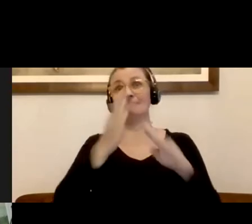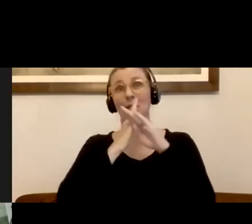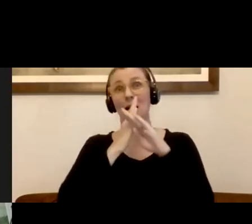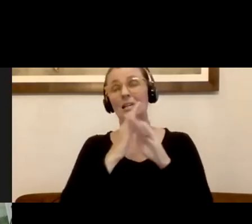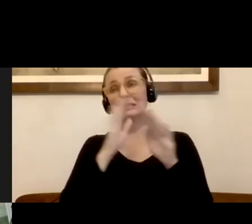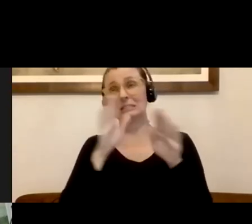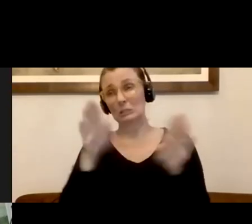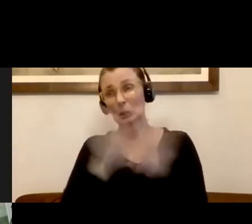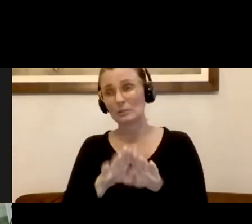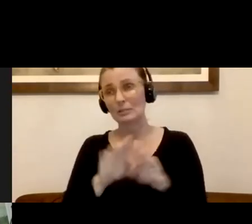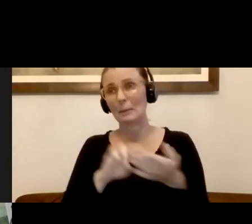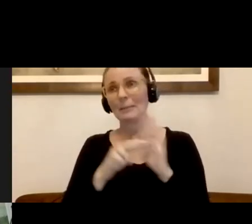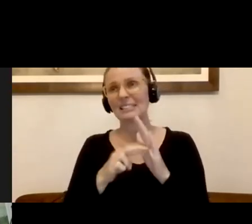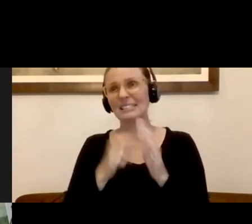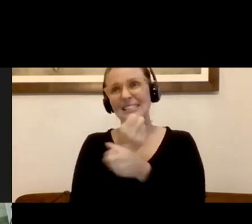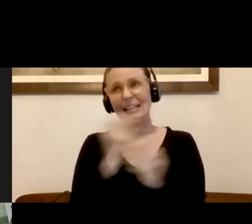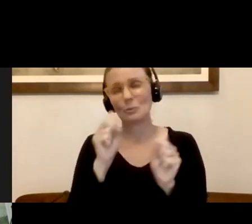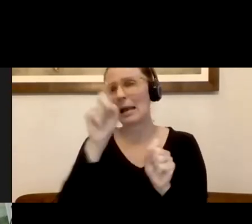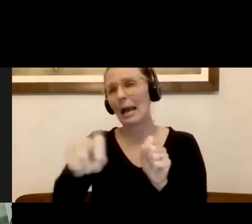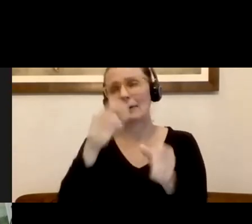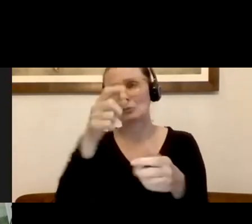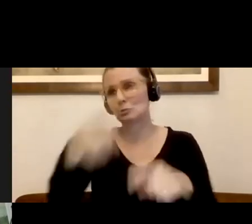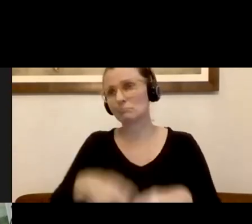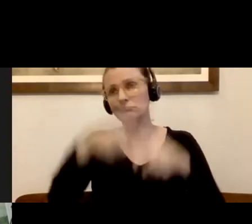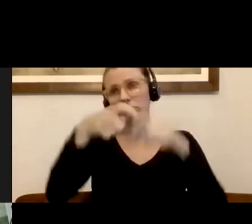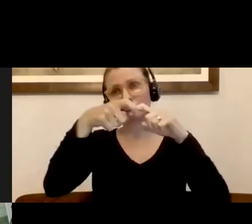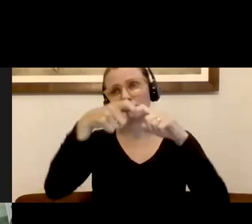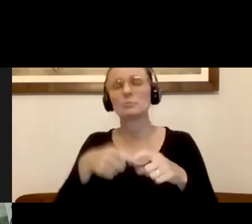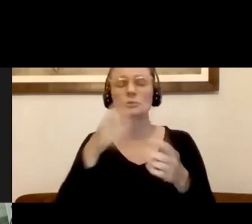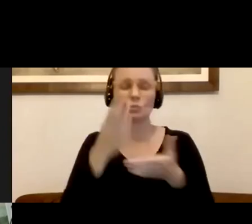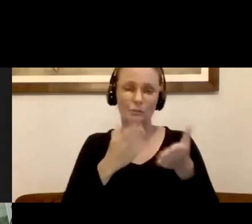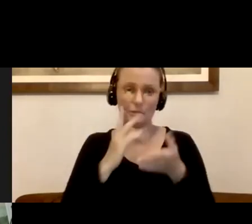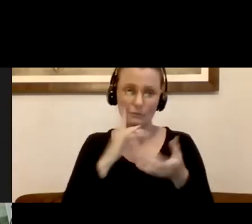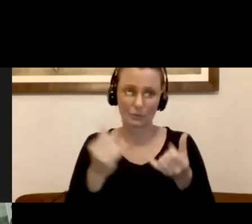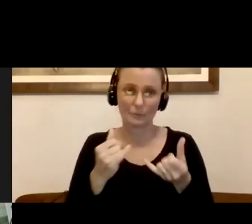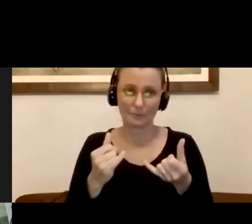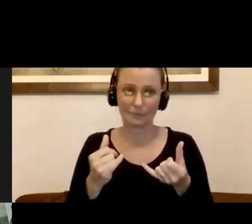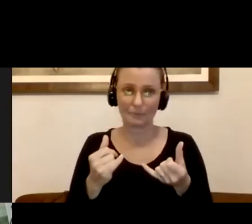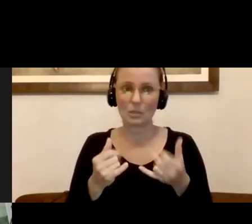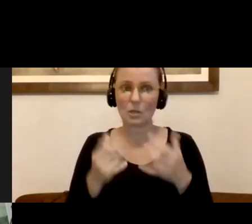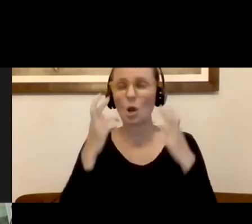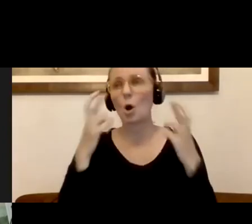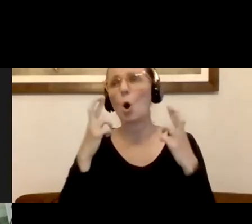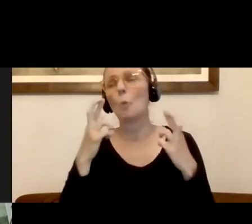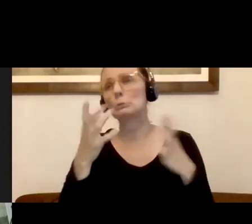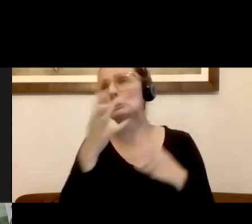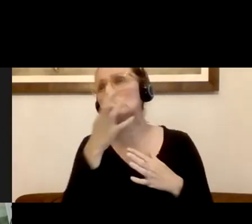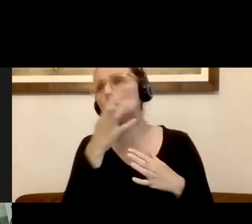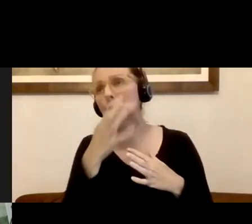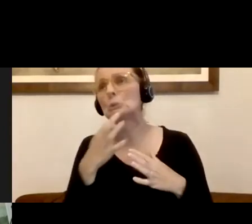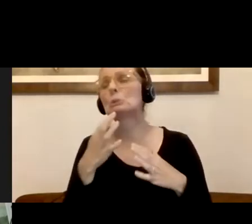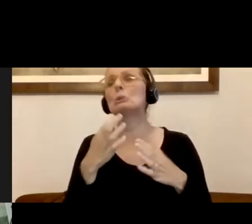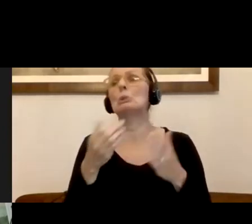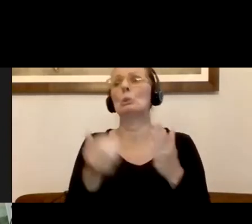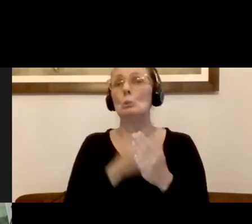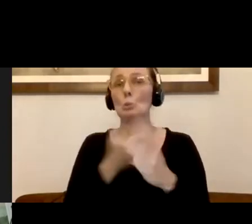we needed to do this and there will come a time and hopefully in the very near future that we're able to do the new norm and there'll